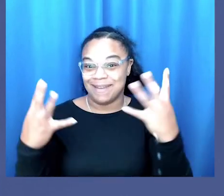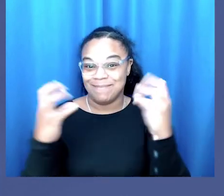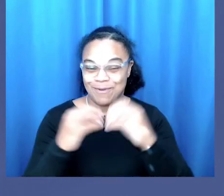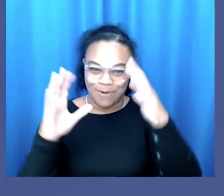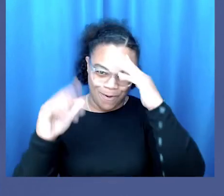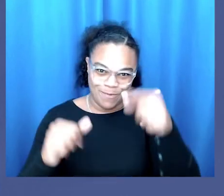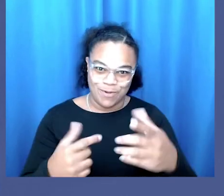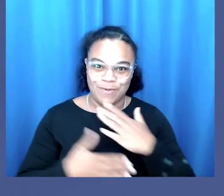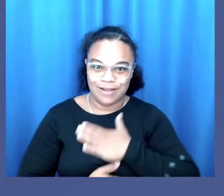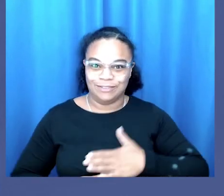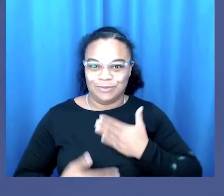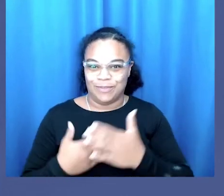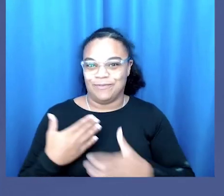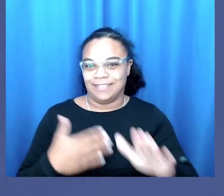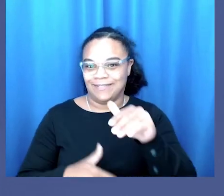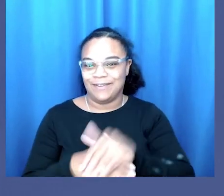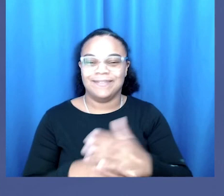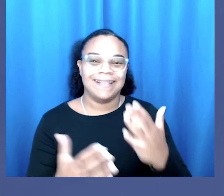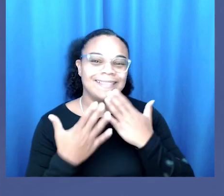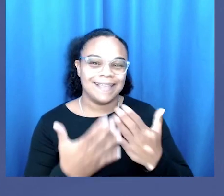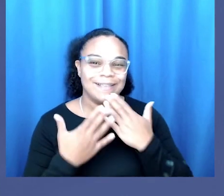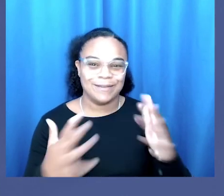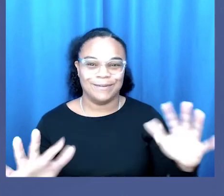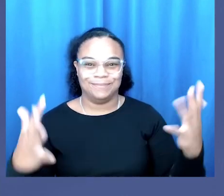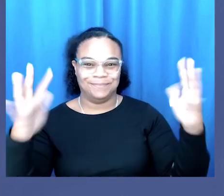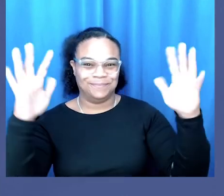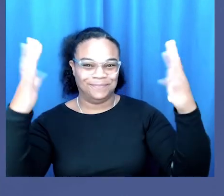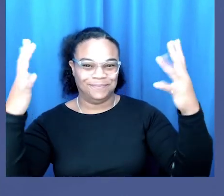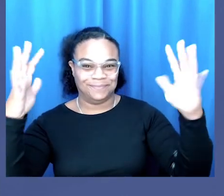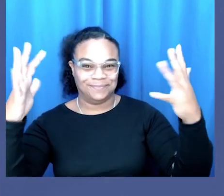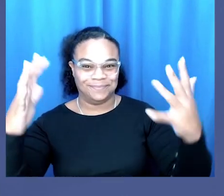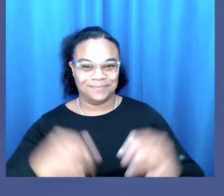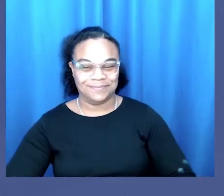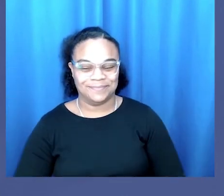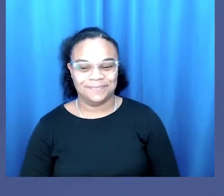many more we hope that you enjoy the rest of your evening thank you